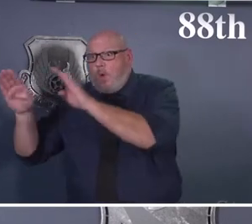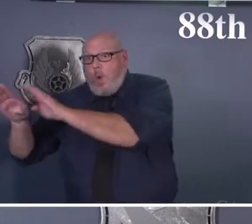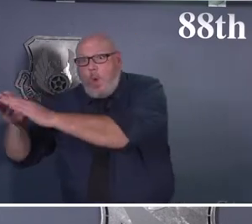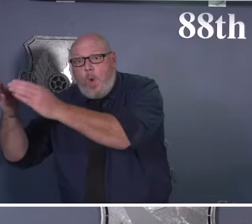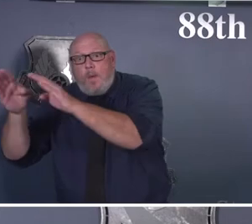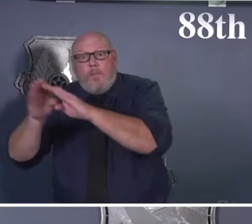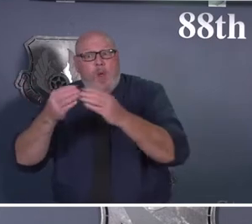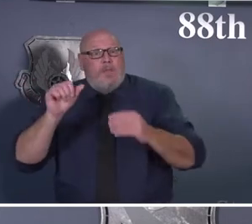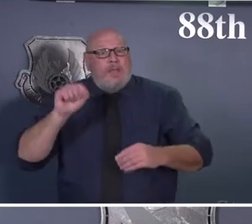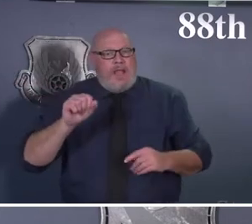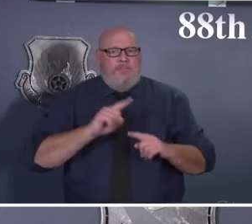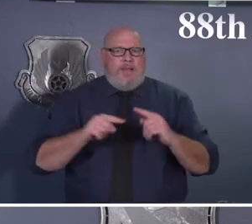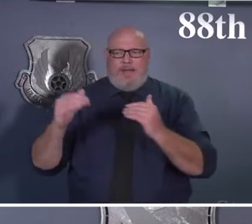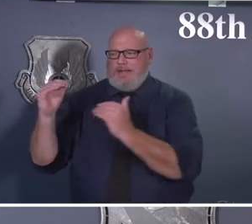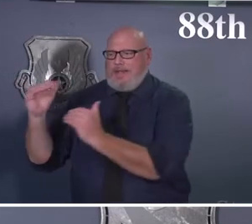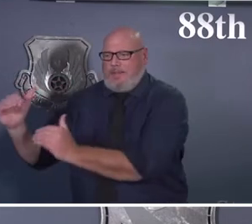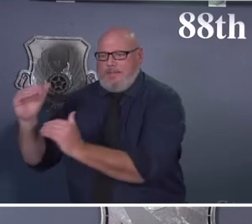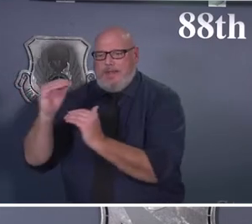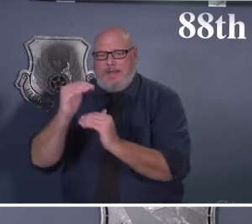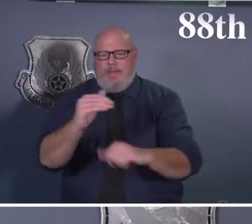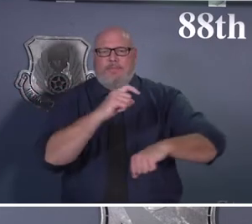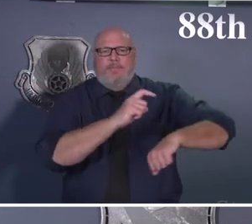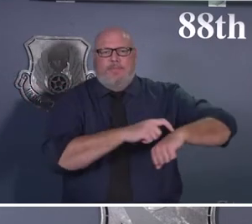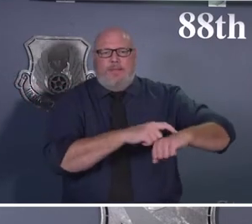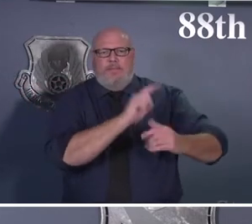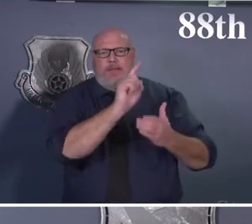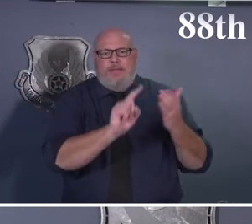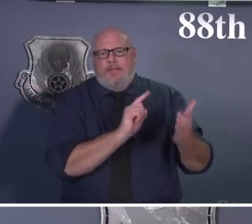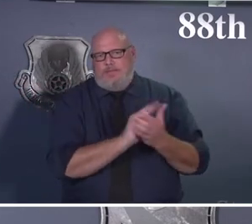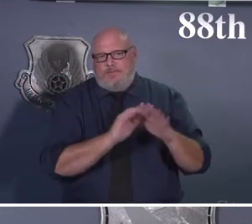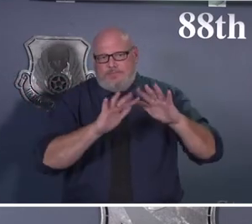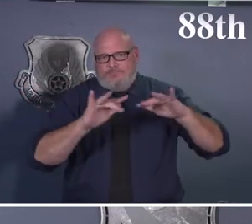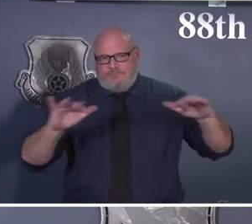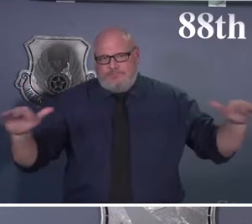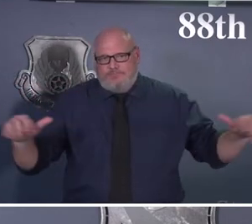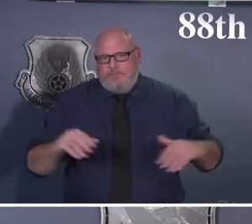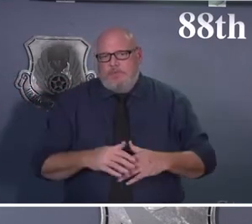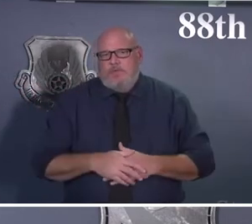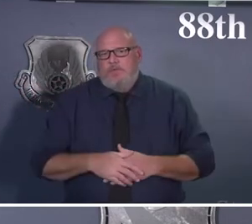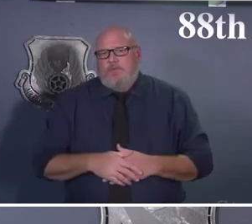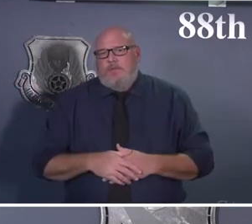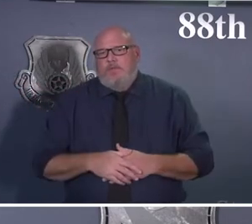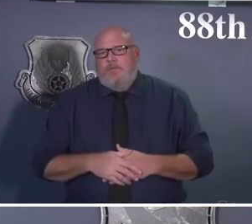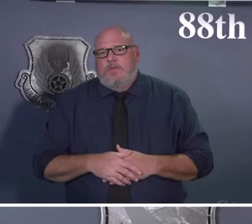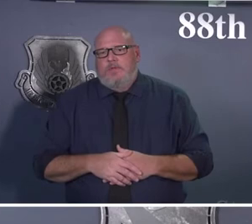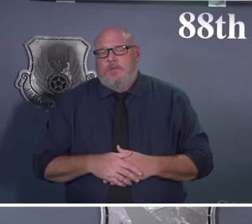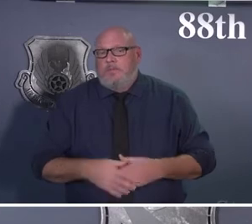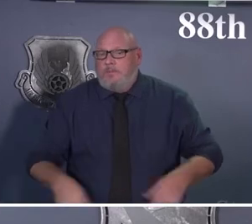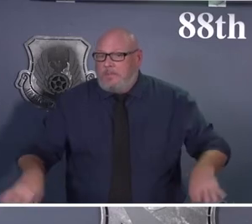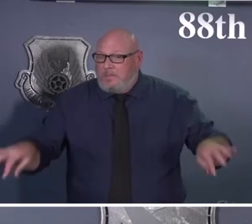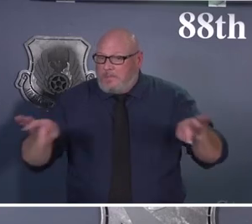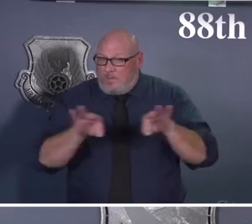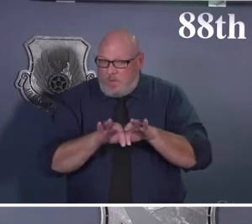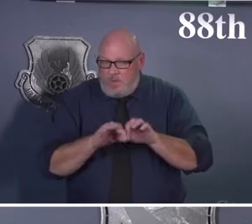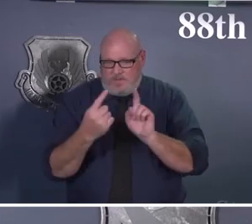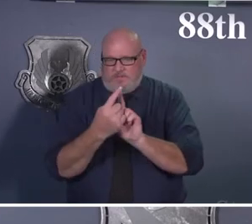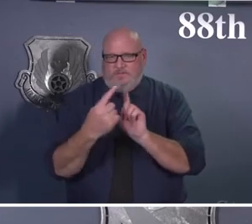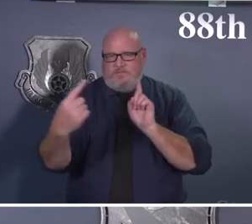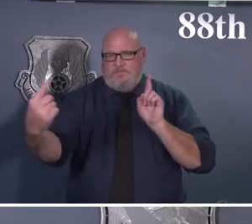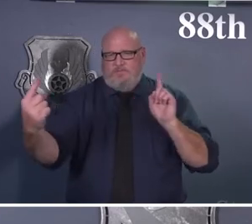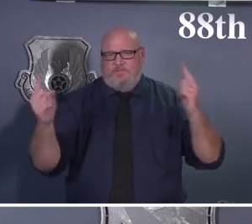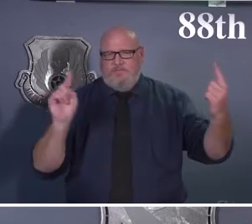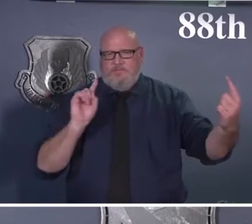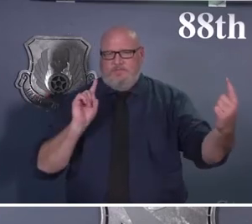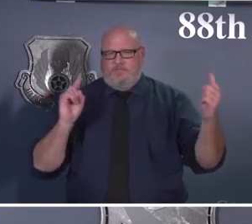still need to do the right things, things that we have proven worked. And physical distancing is one of those things. Maintaining good spacing,